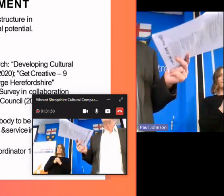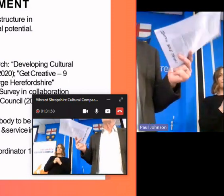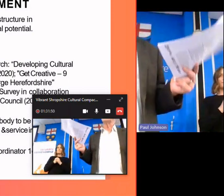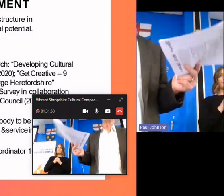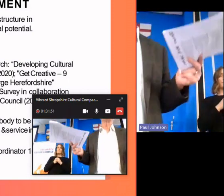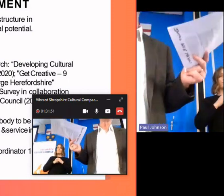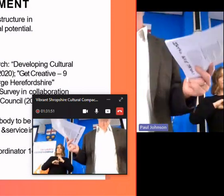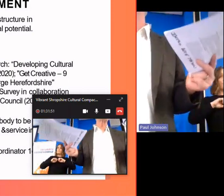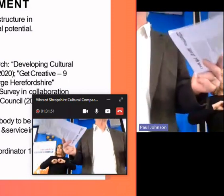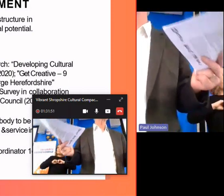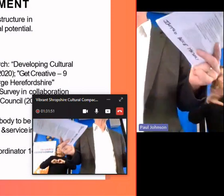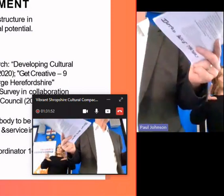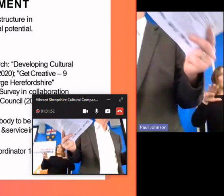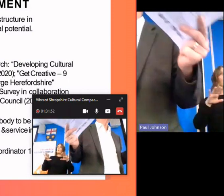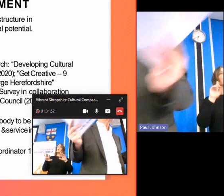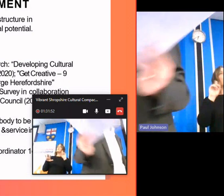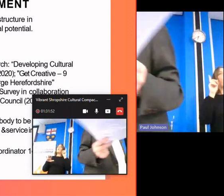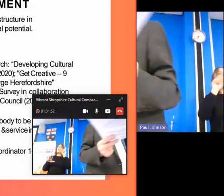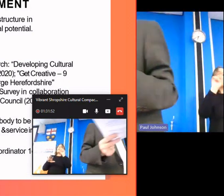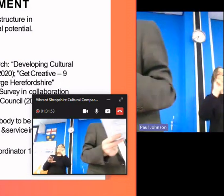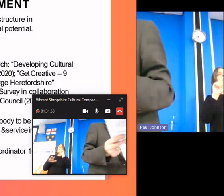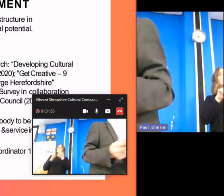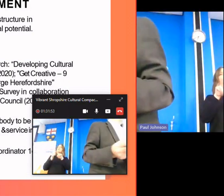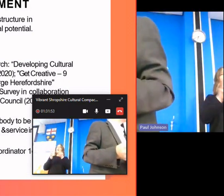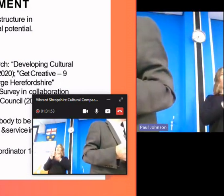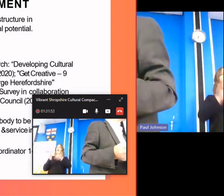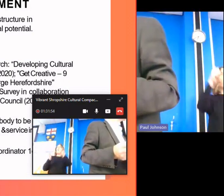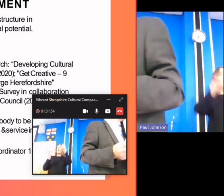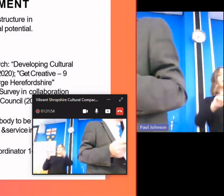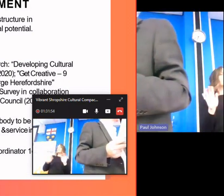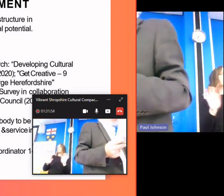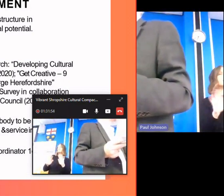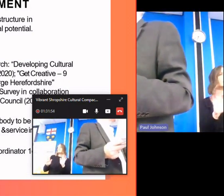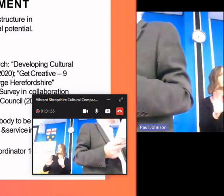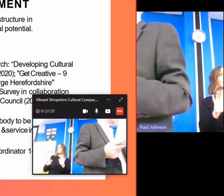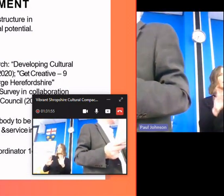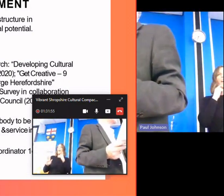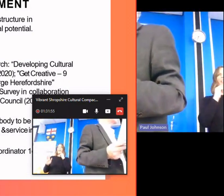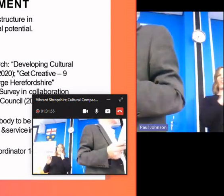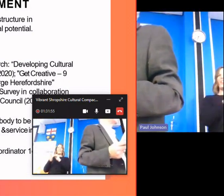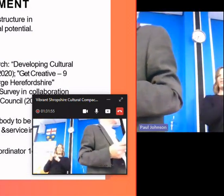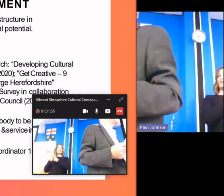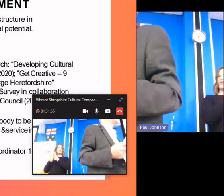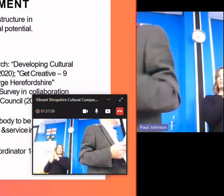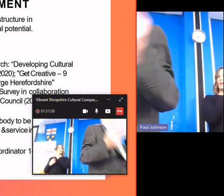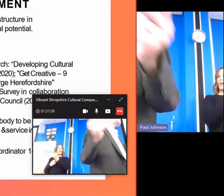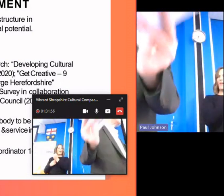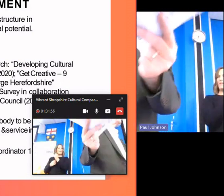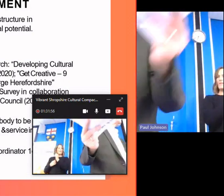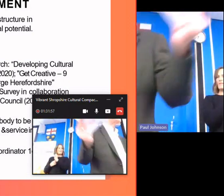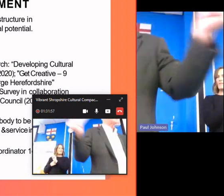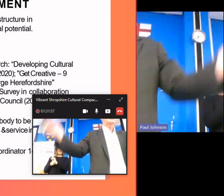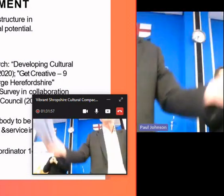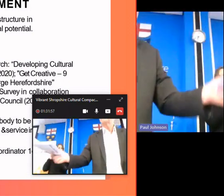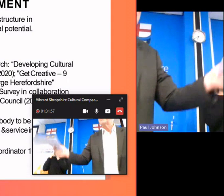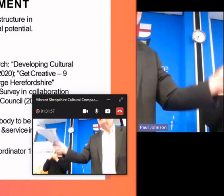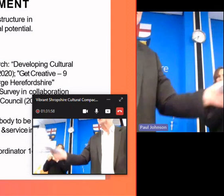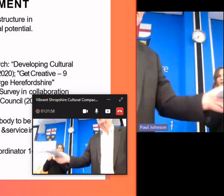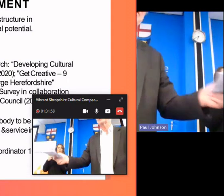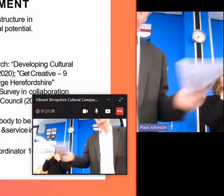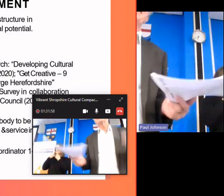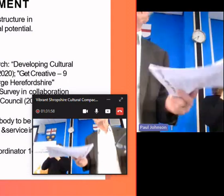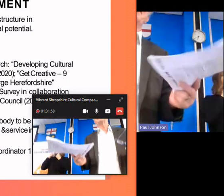to not as a what's on particularly i think tropshire has a very good staff and has a very good uh